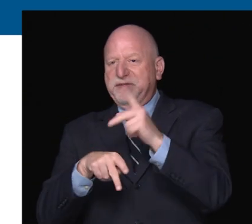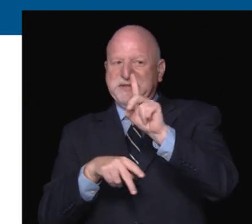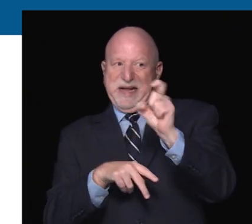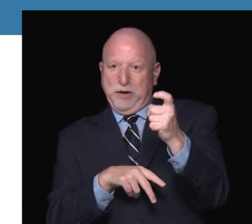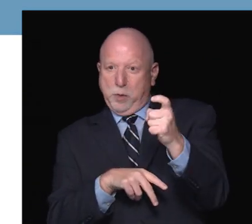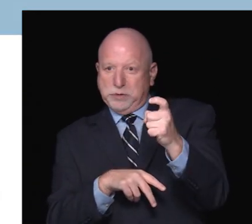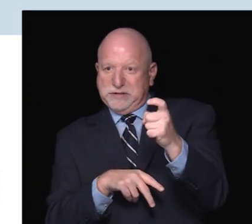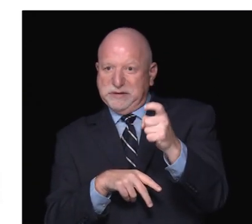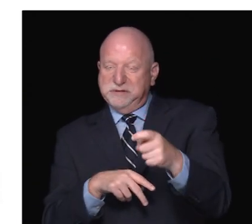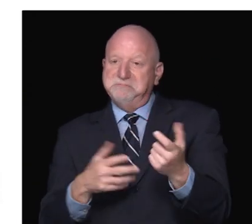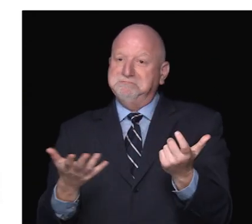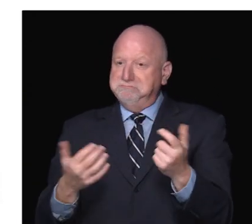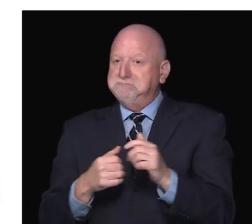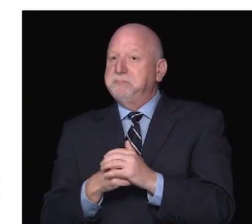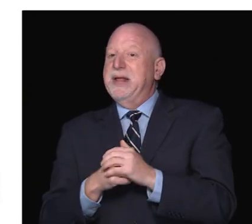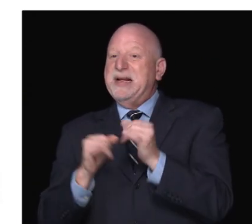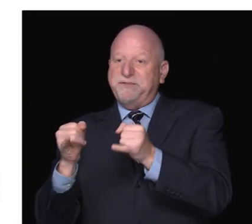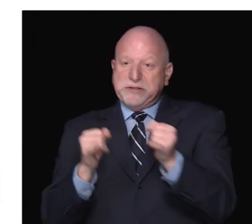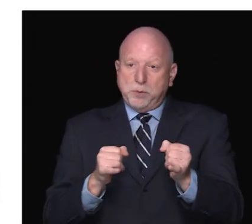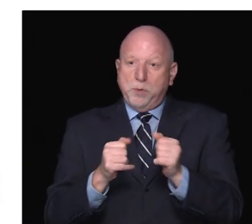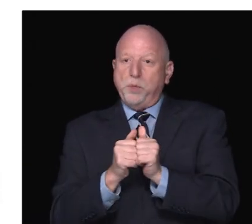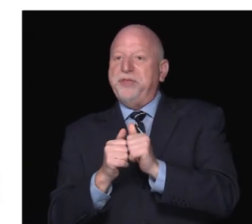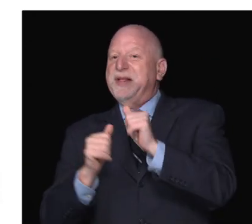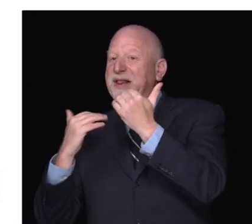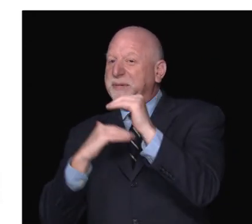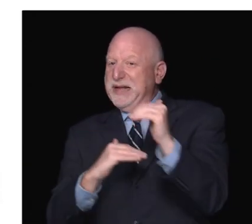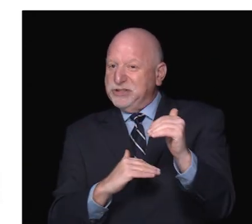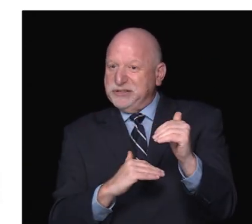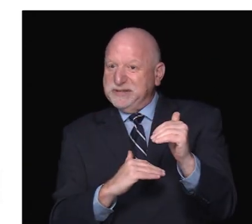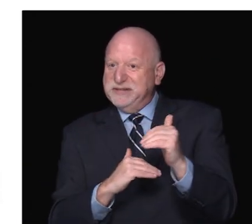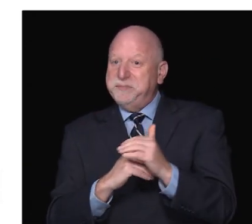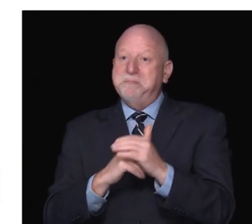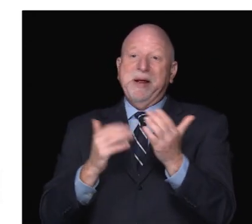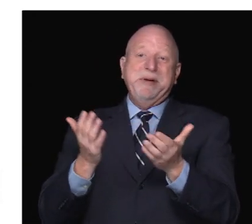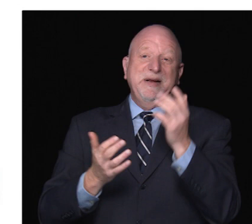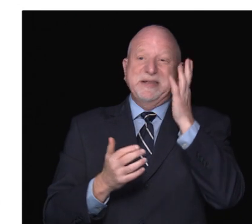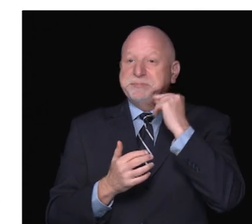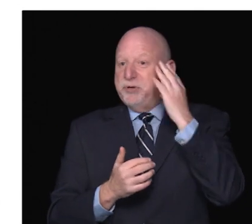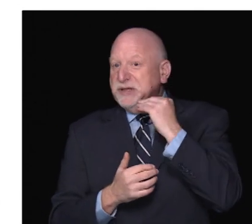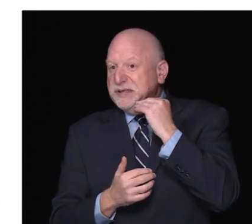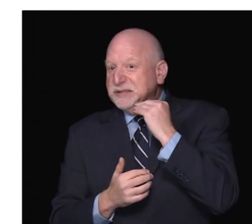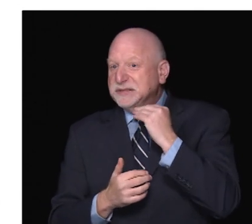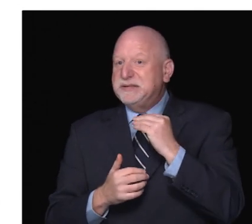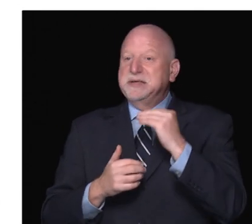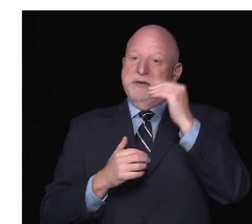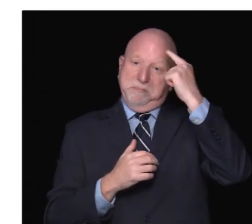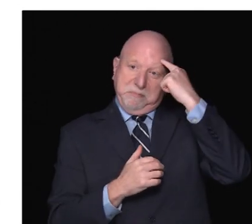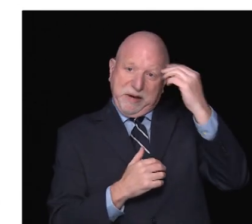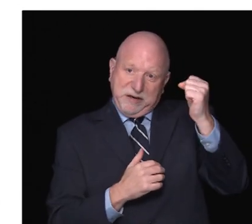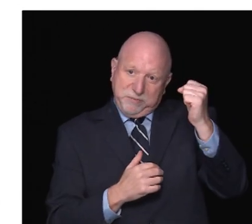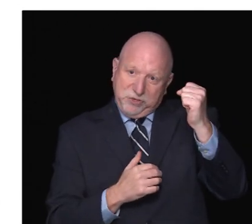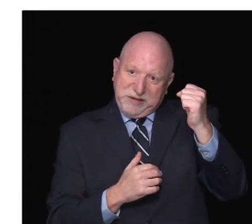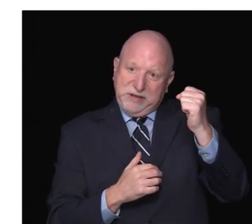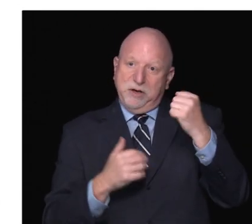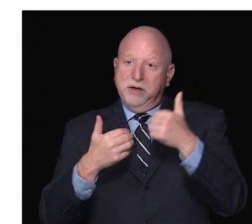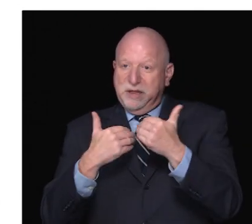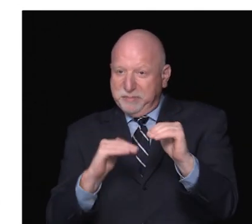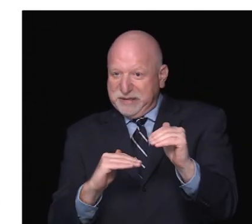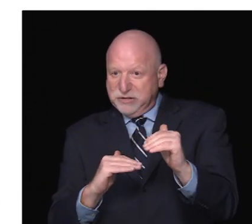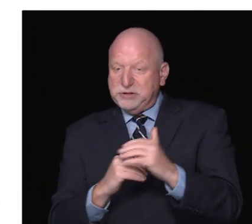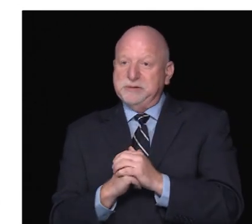diagnoses. Individuals with limitations relative to cognition may experience issues with short-term memory,